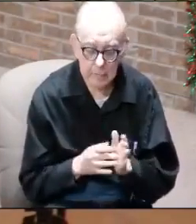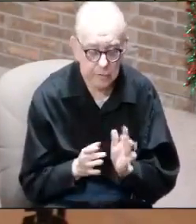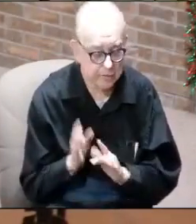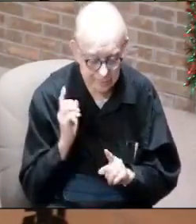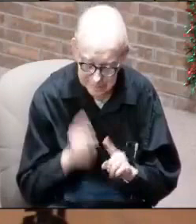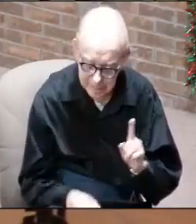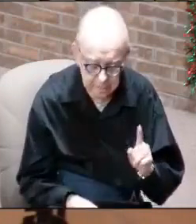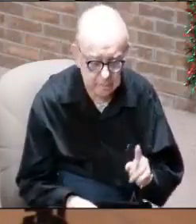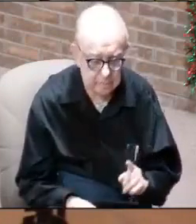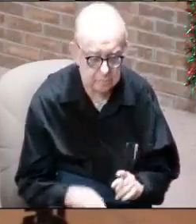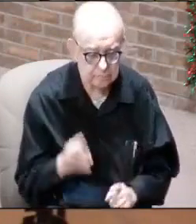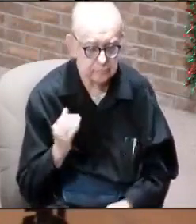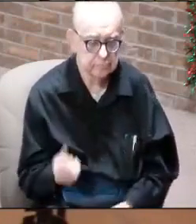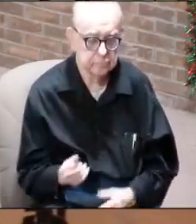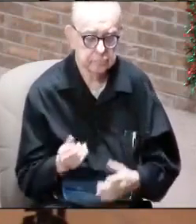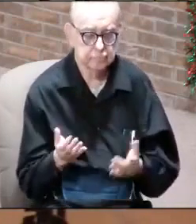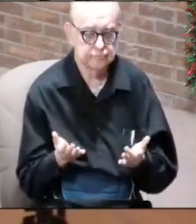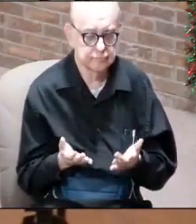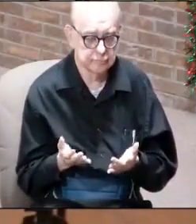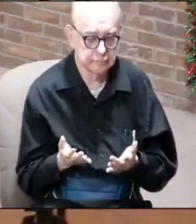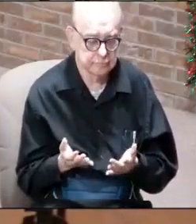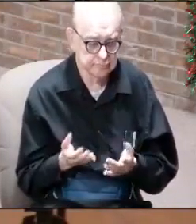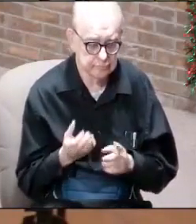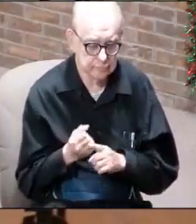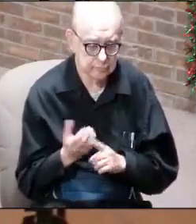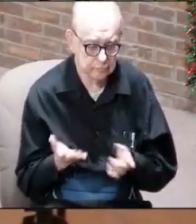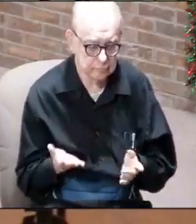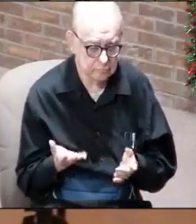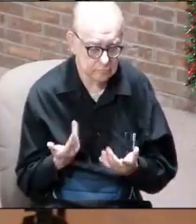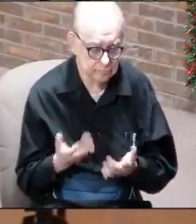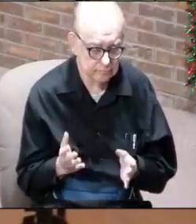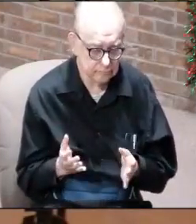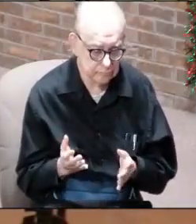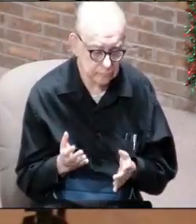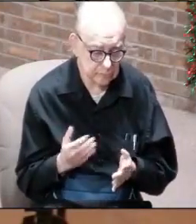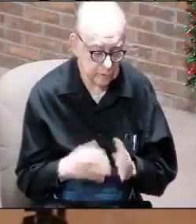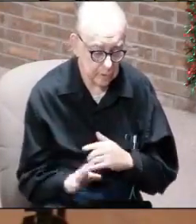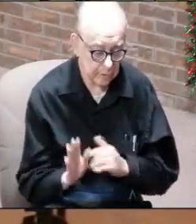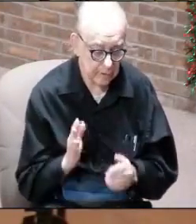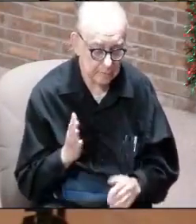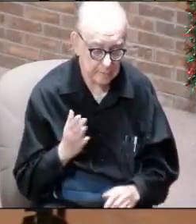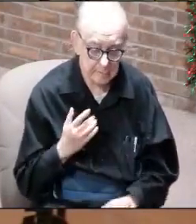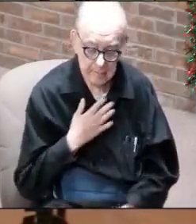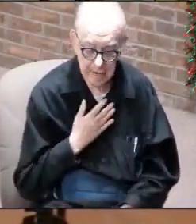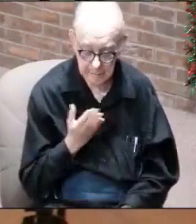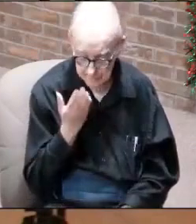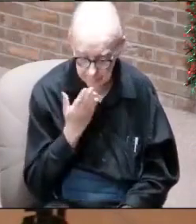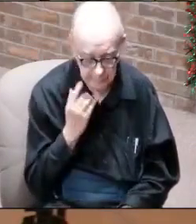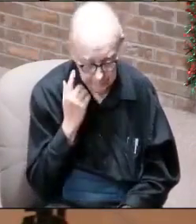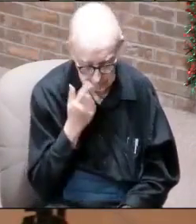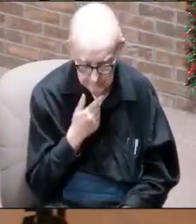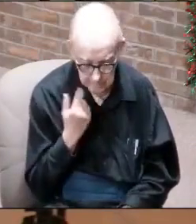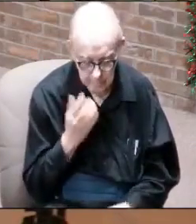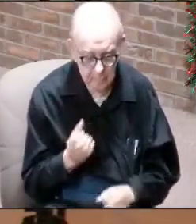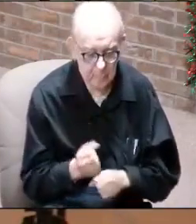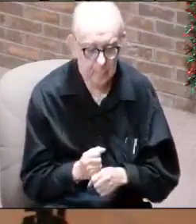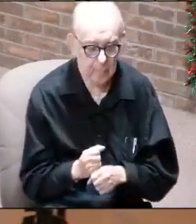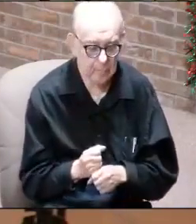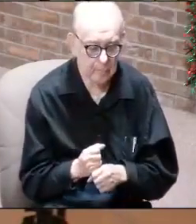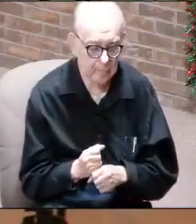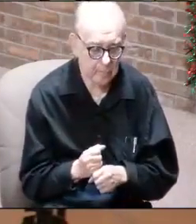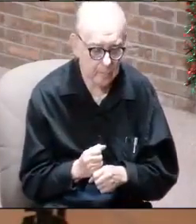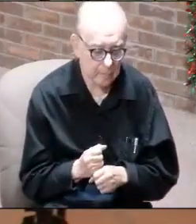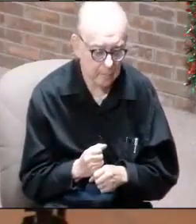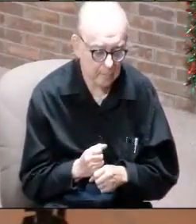Jesus because they want you, hold on a minute, I don't want you in my face. Well, hold on, I got my negative